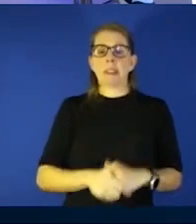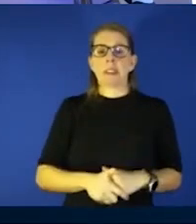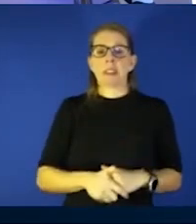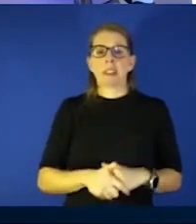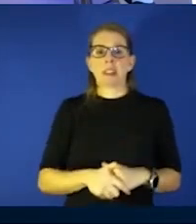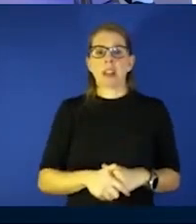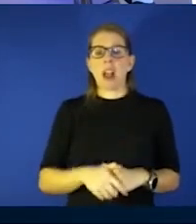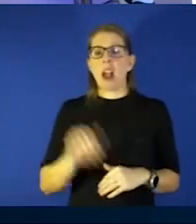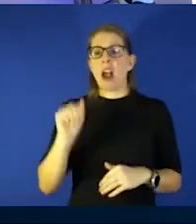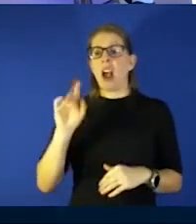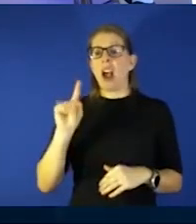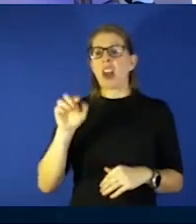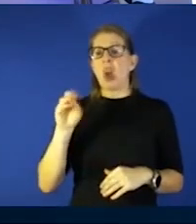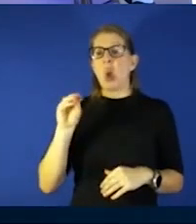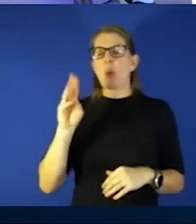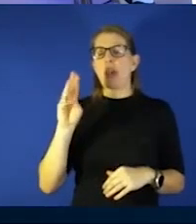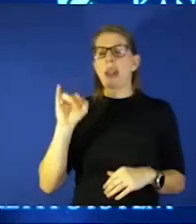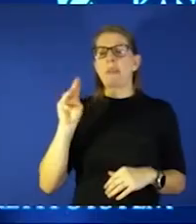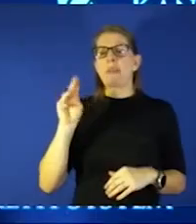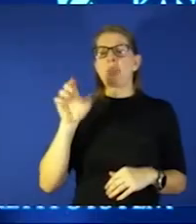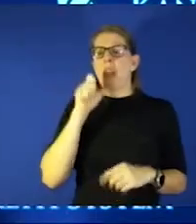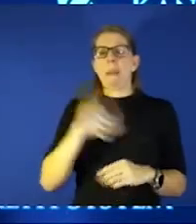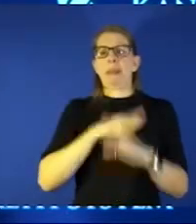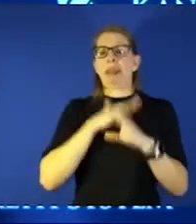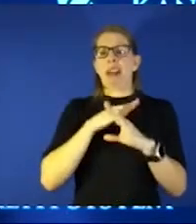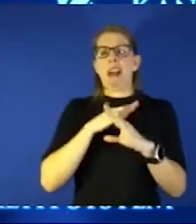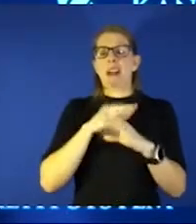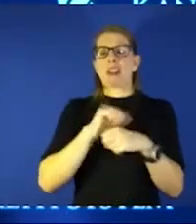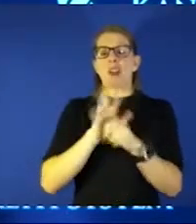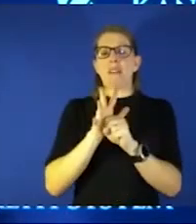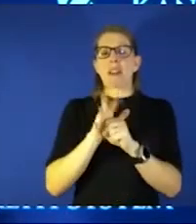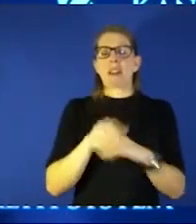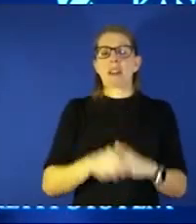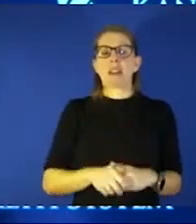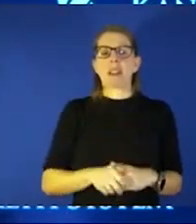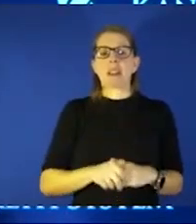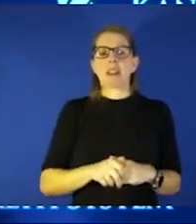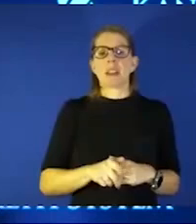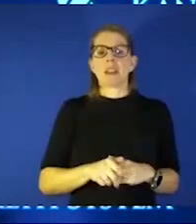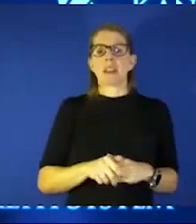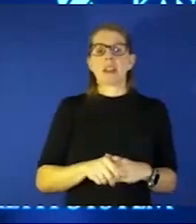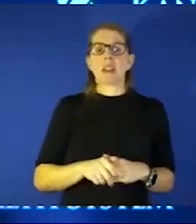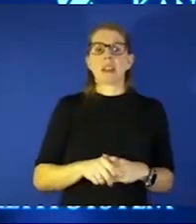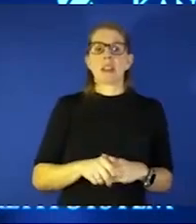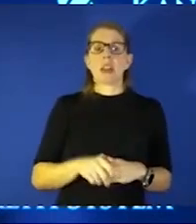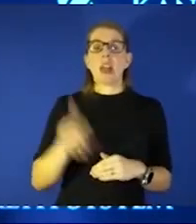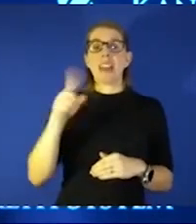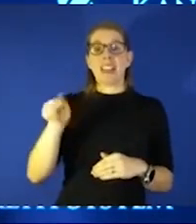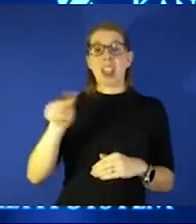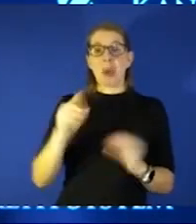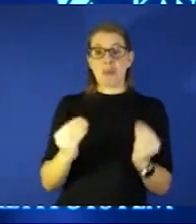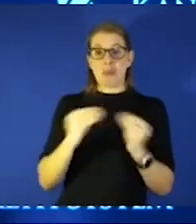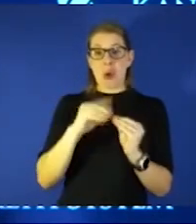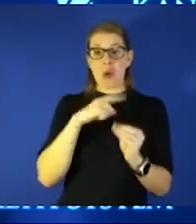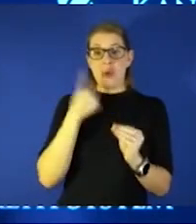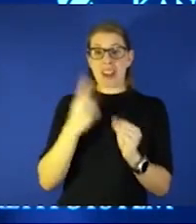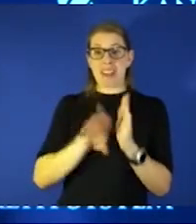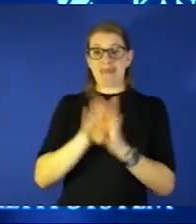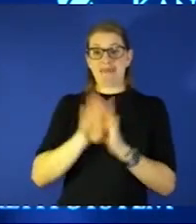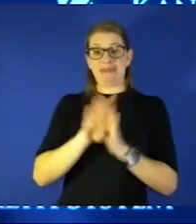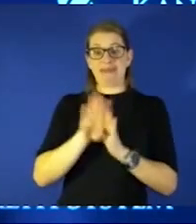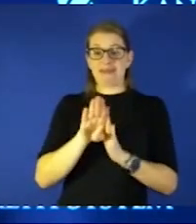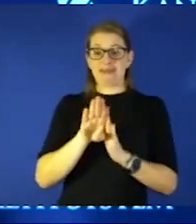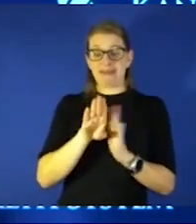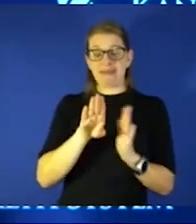yeah i don't mean doesn't really block covid in fact autoimmune patients with autoimmune disease hawkeye they are at higher risk about outcome with covid not lower risk for a bad outcome